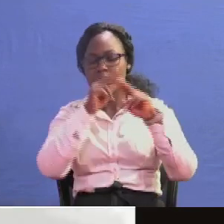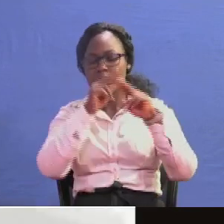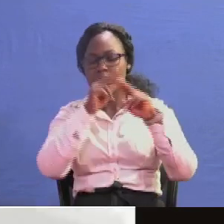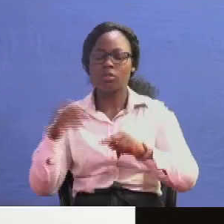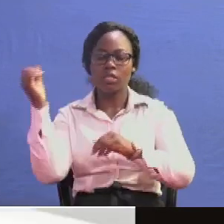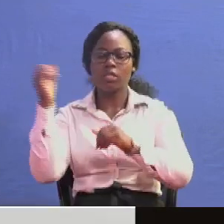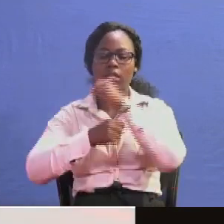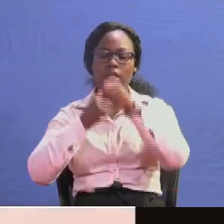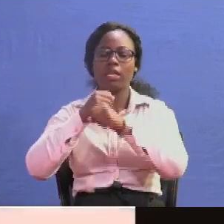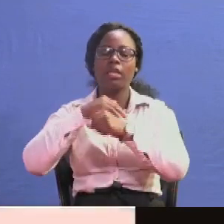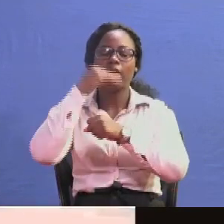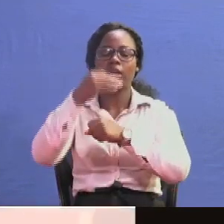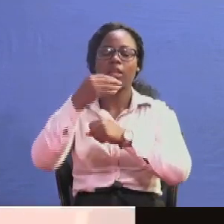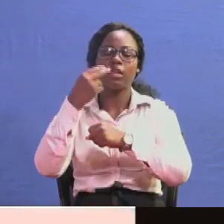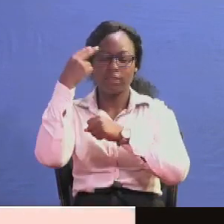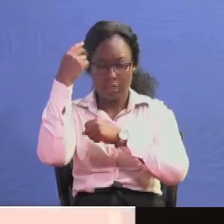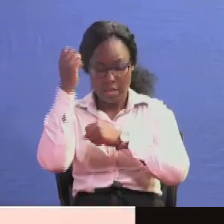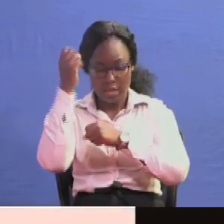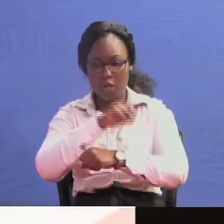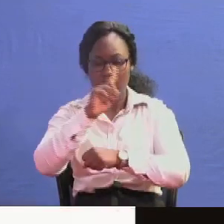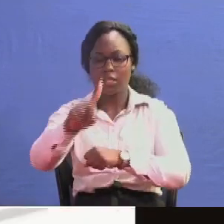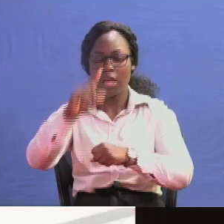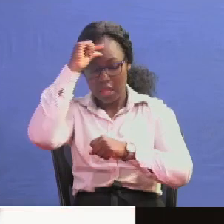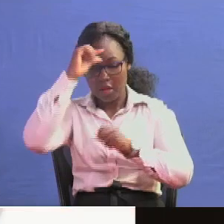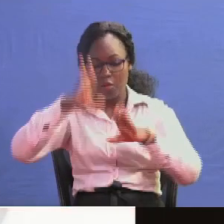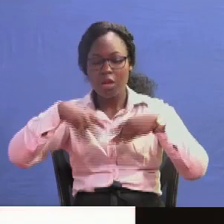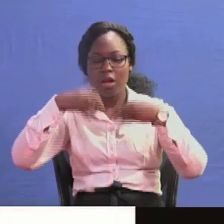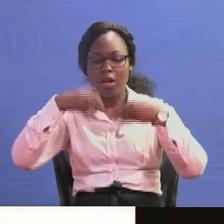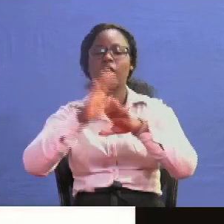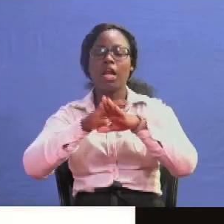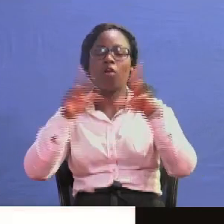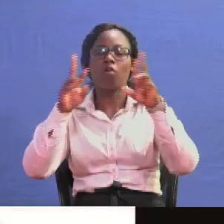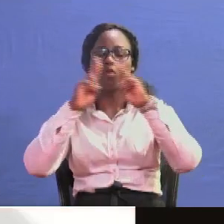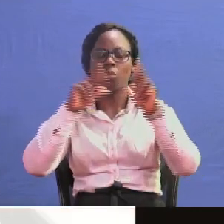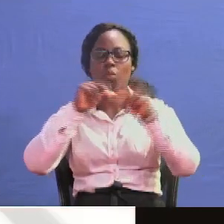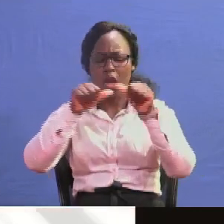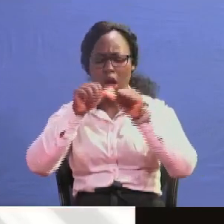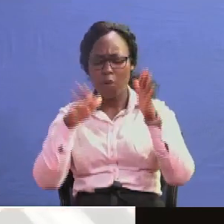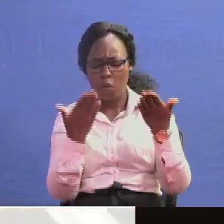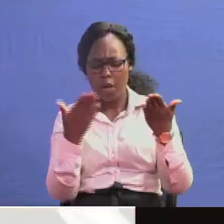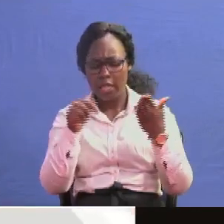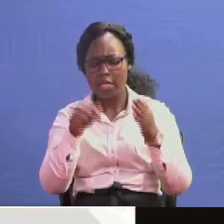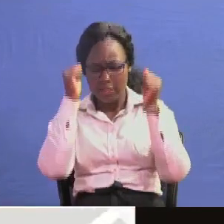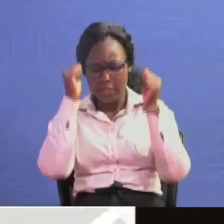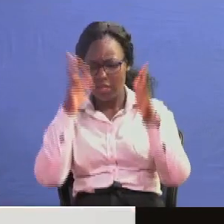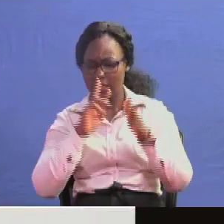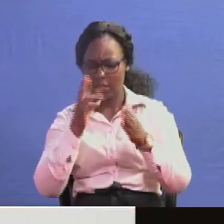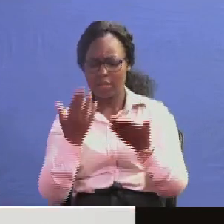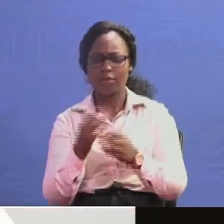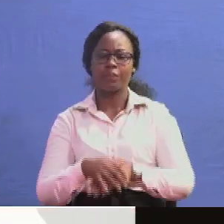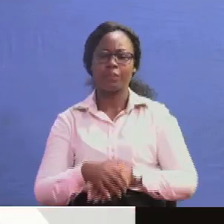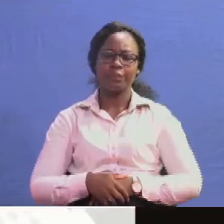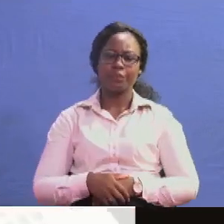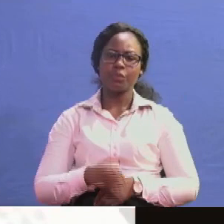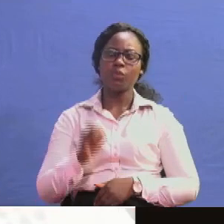2024 government has not given us a comprehensive report about where these students were thank you